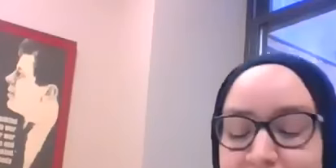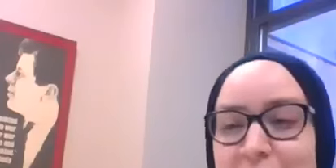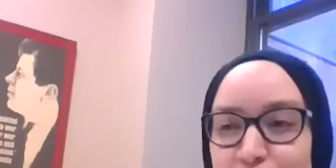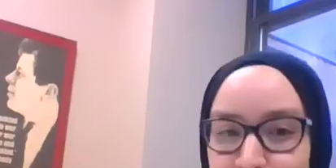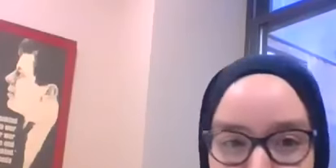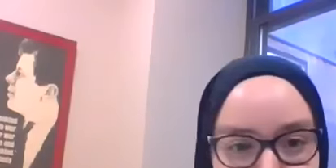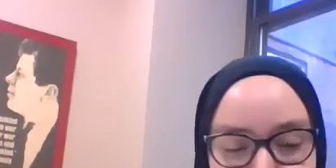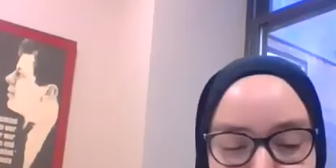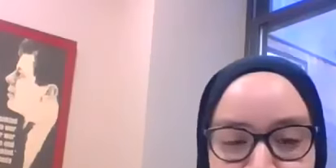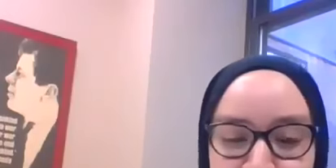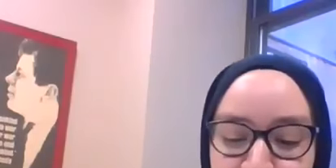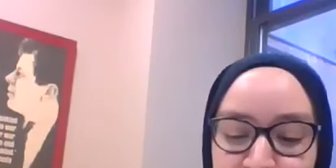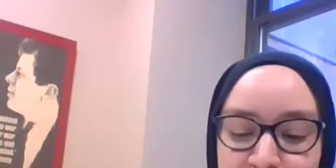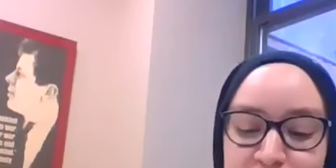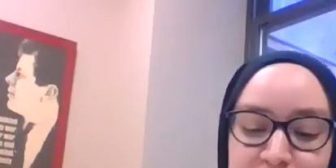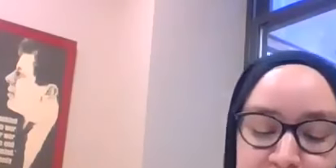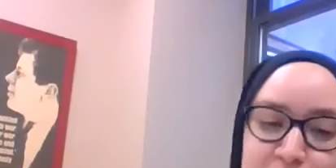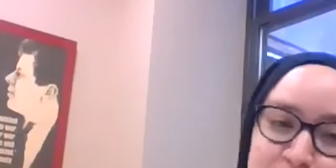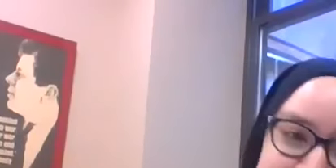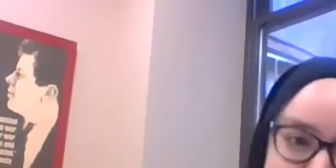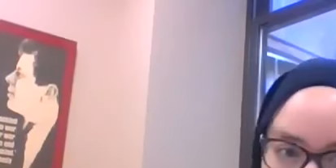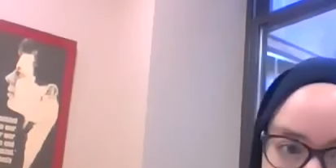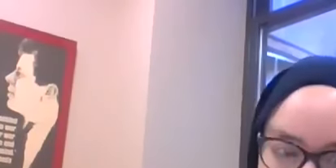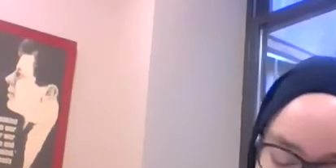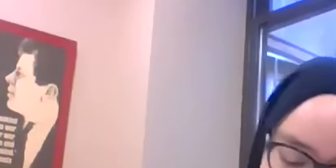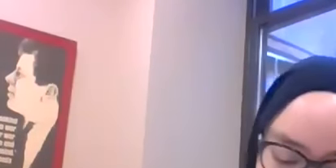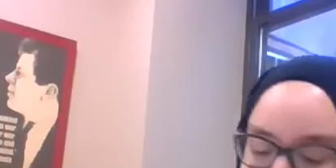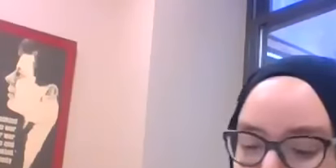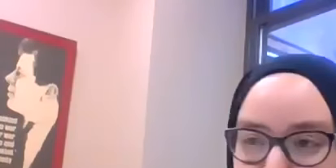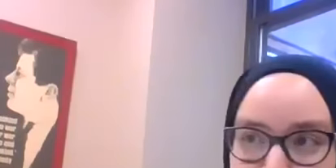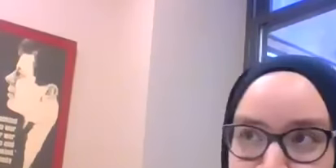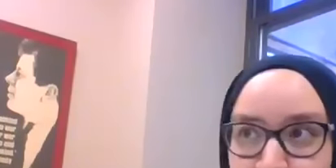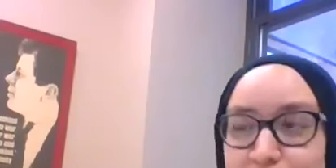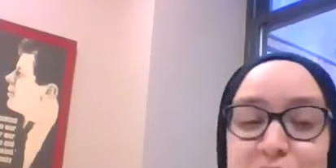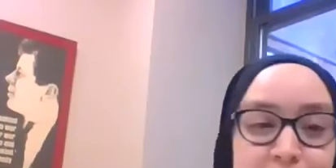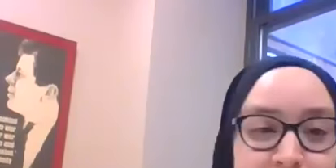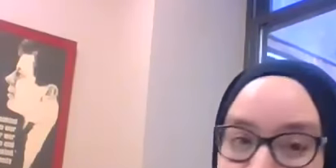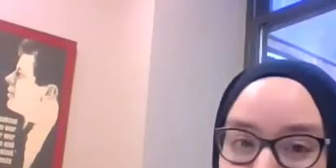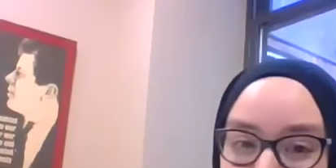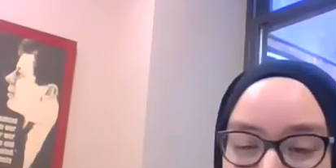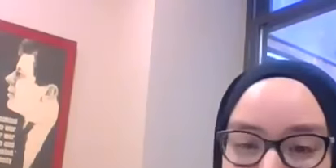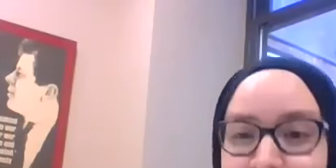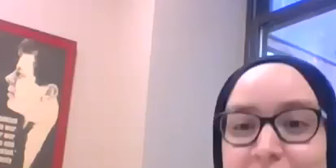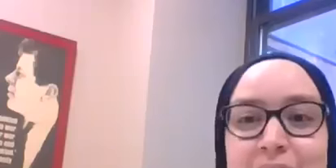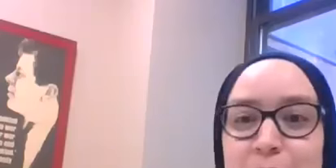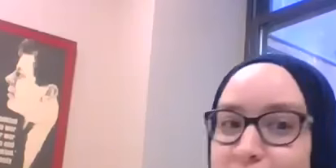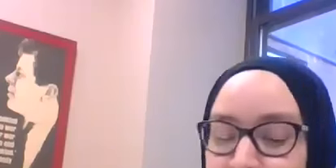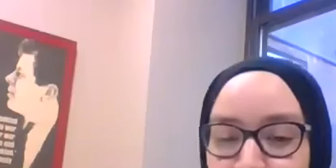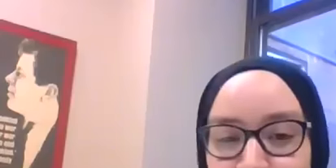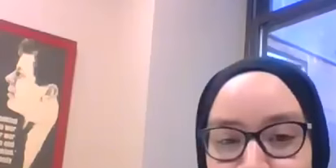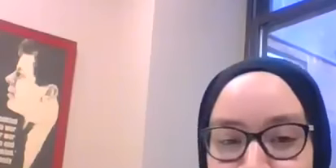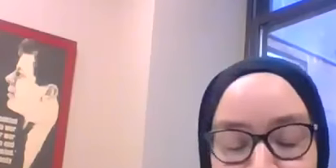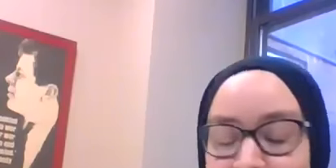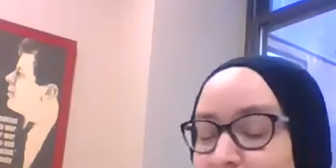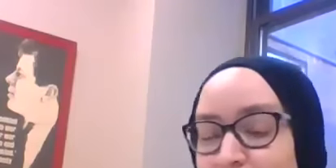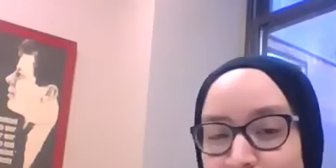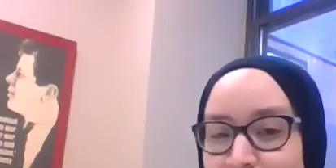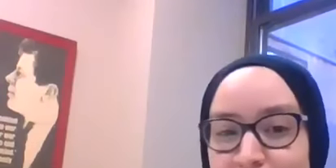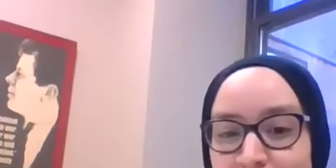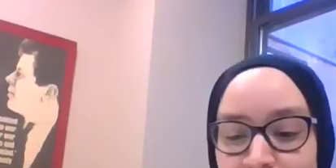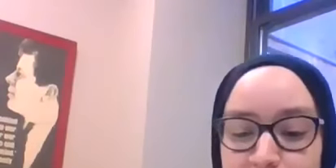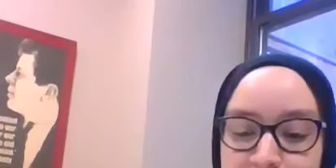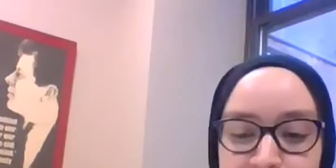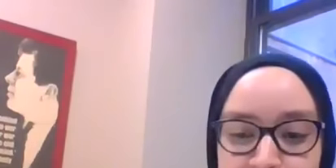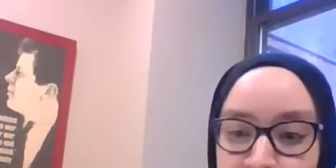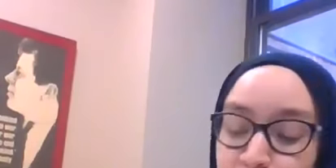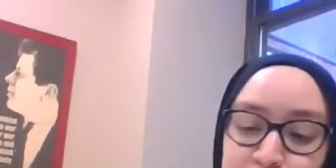can't and they do file for an eviction please call us for help if you have questions about your legal rights please call legally aid line we